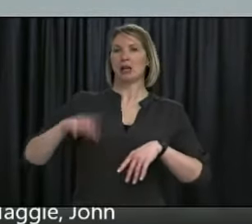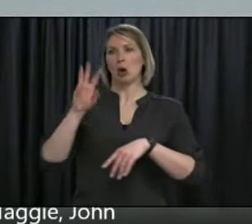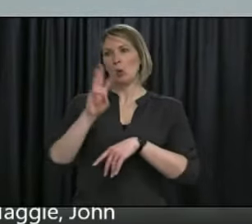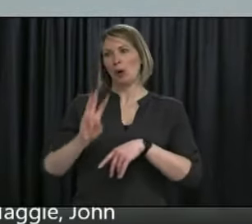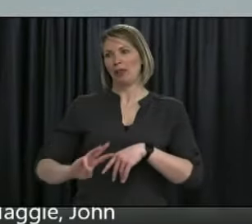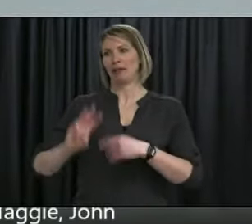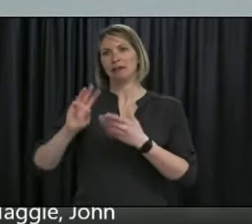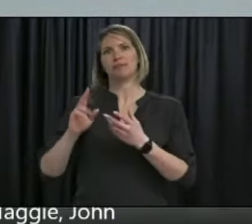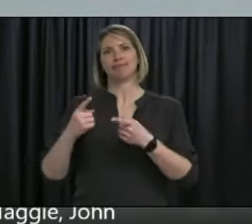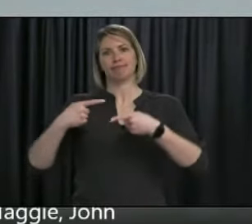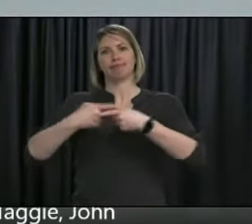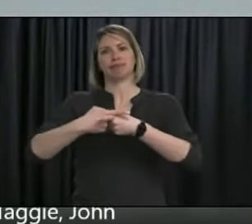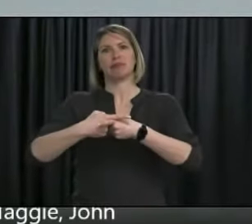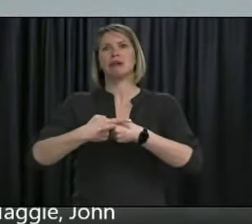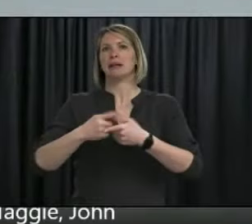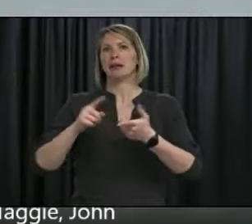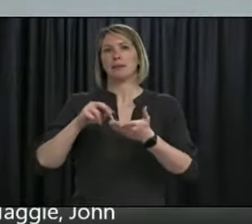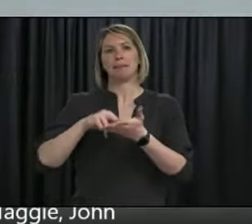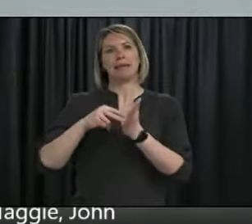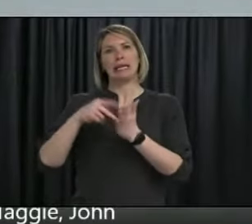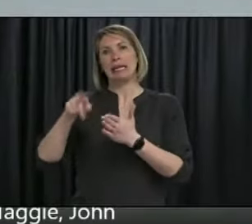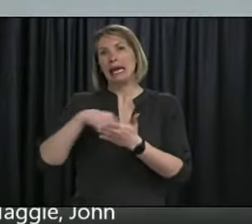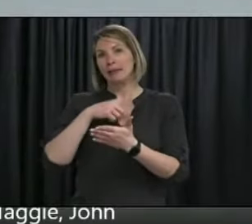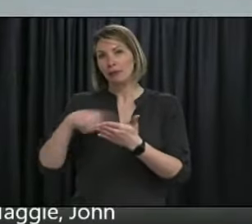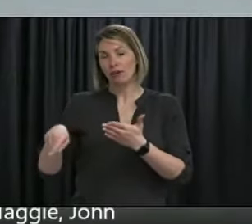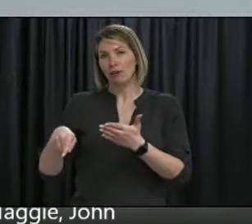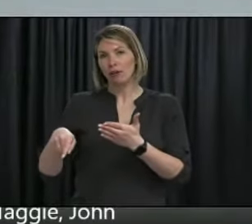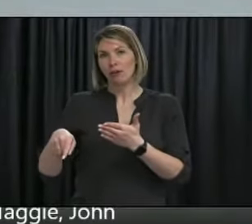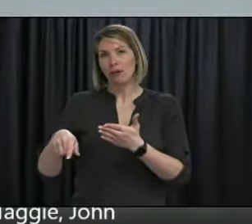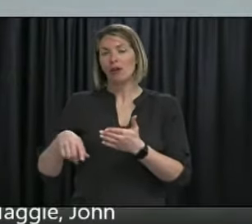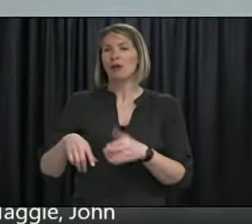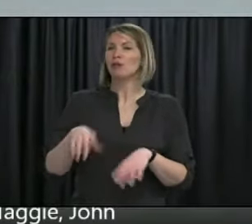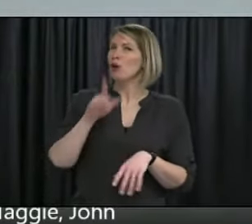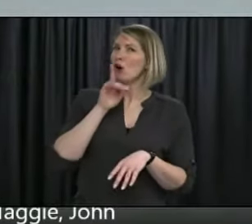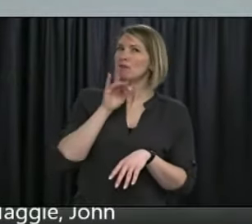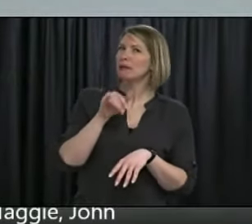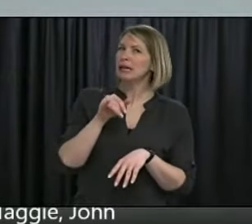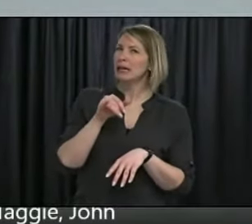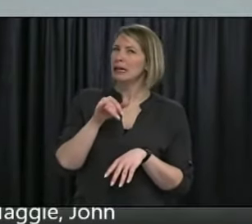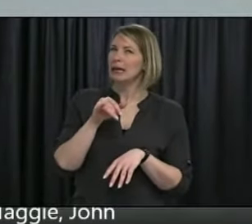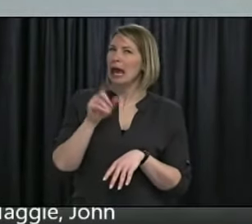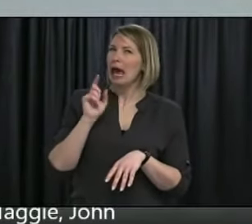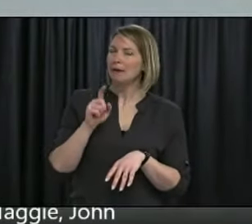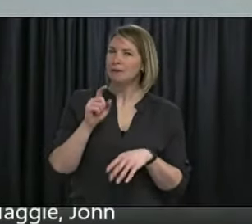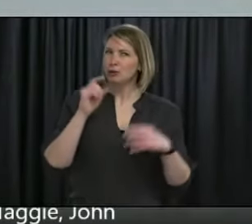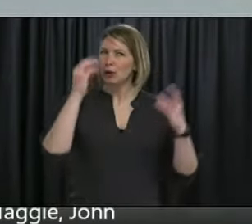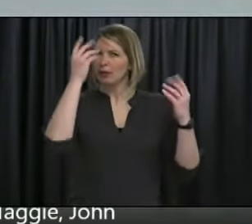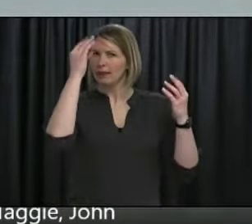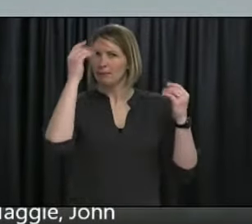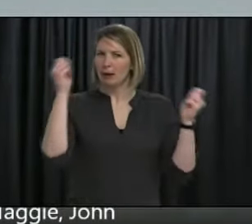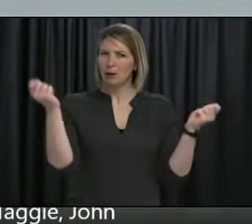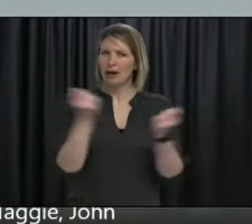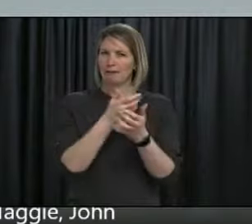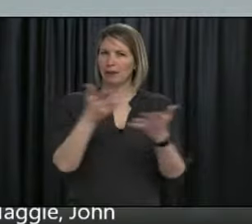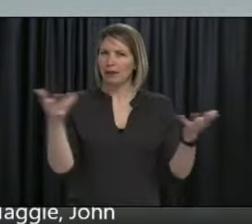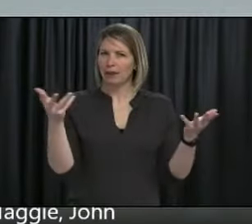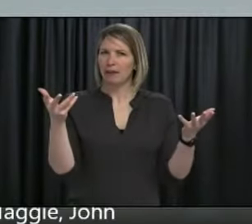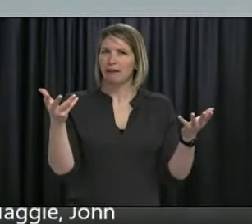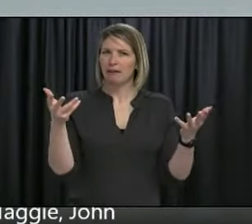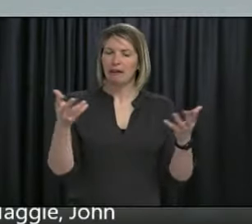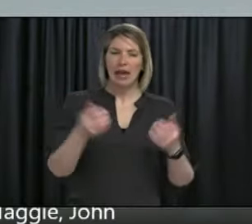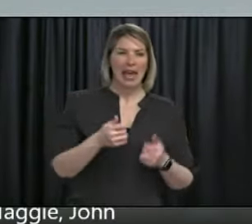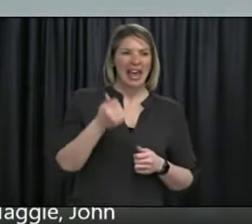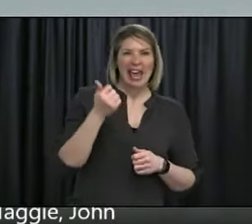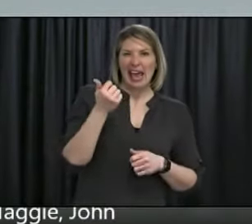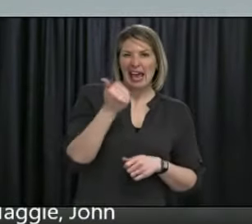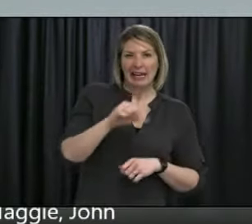week you look at it, uh, and what day you pick your figures for in and out, uh, you will get a percentage that varies